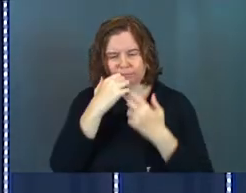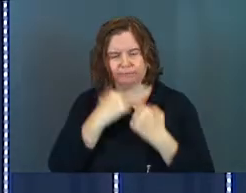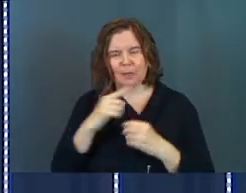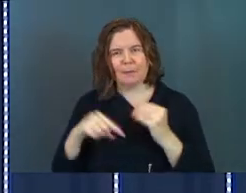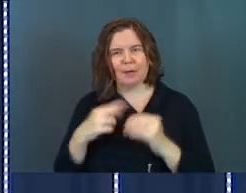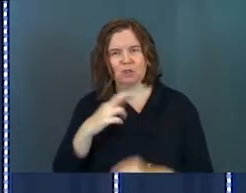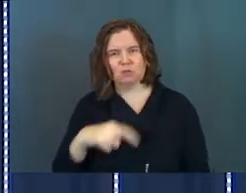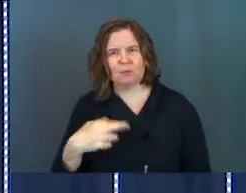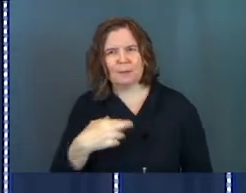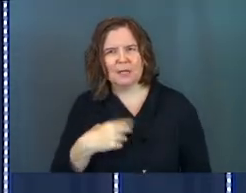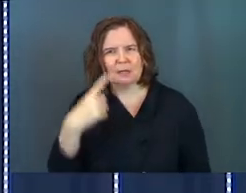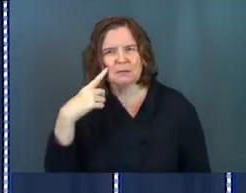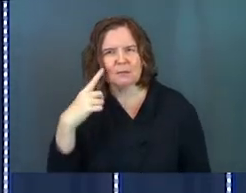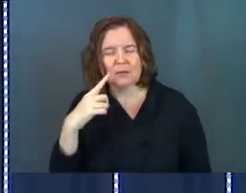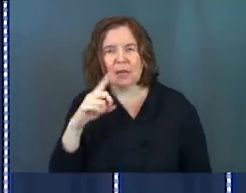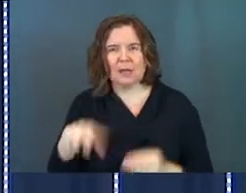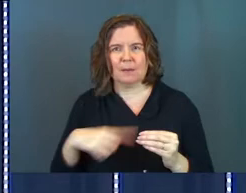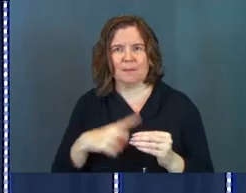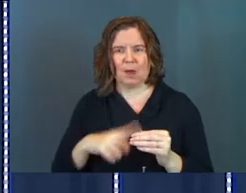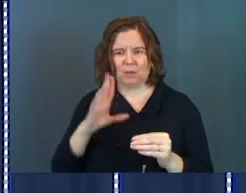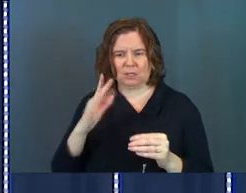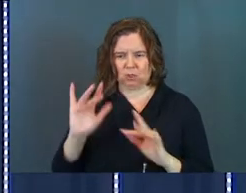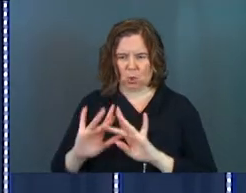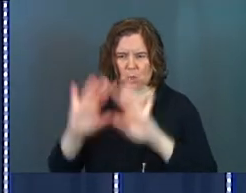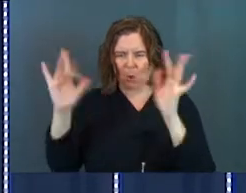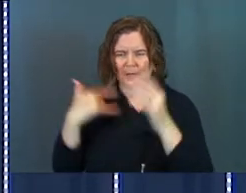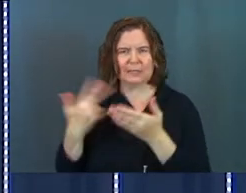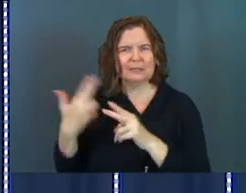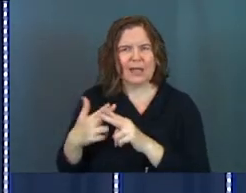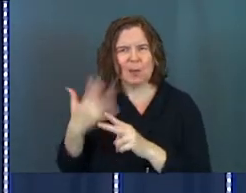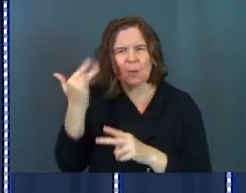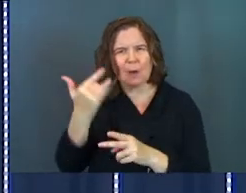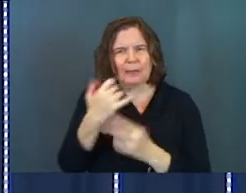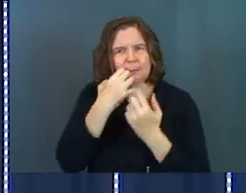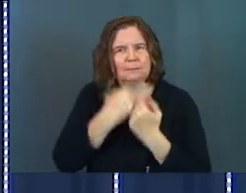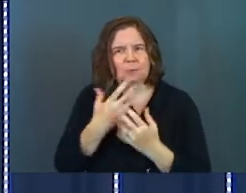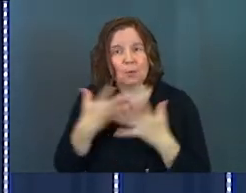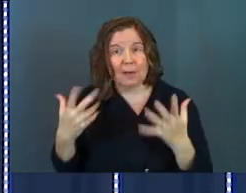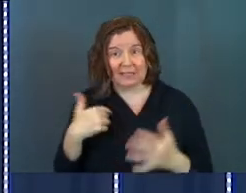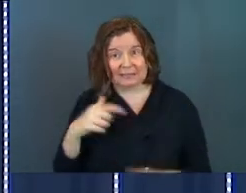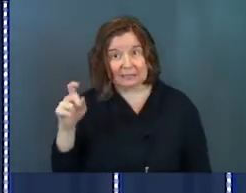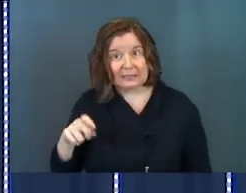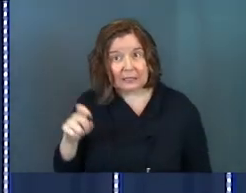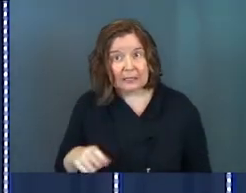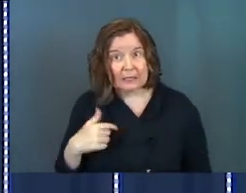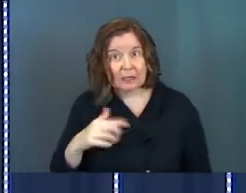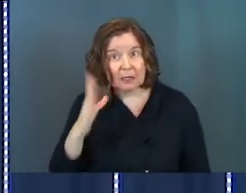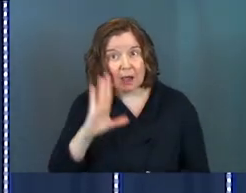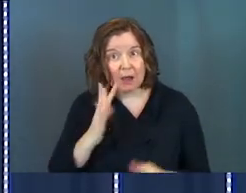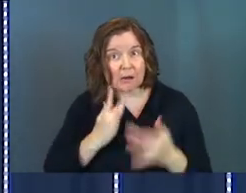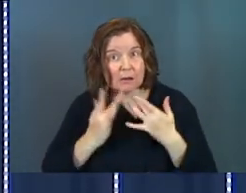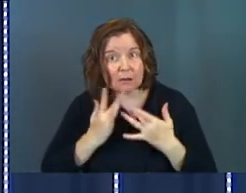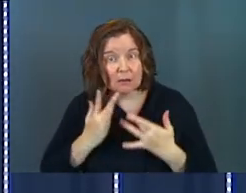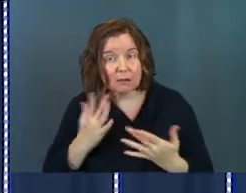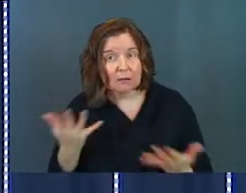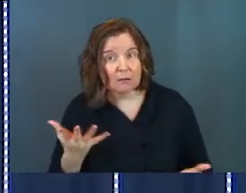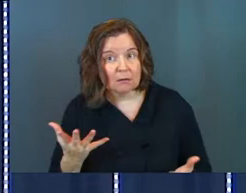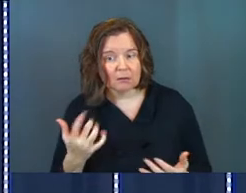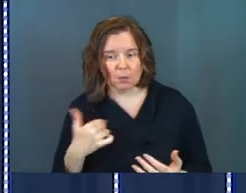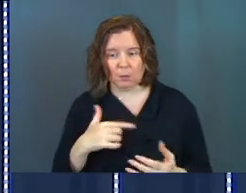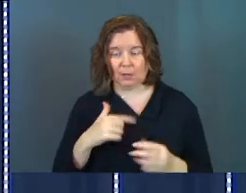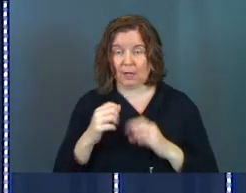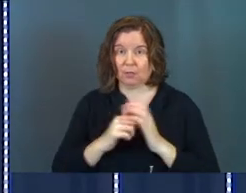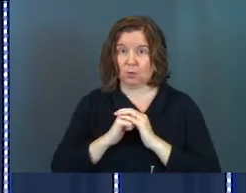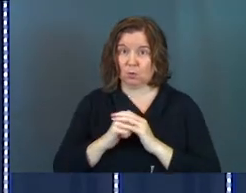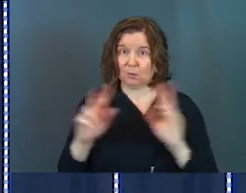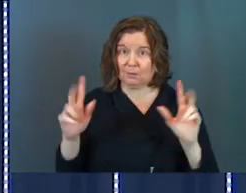much about his reputation and about his glory and about his name? Why does he care so much? Is he a needy God? We're